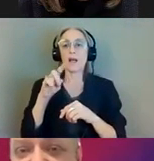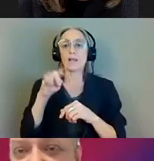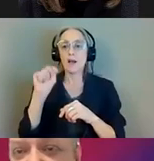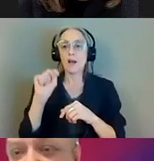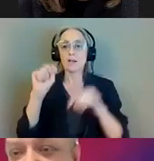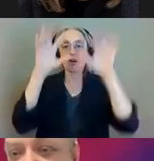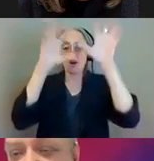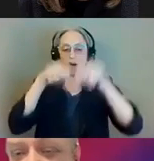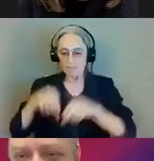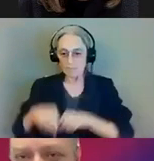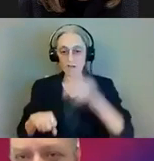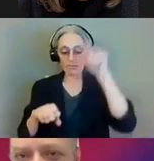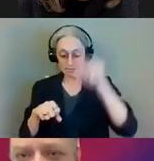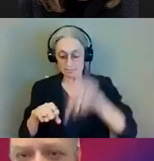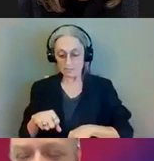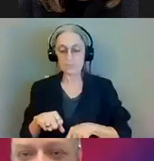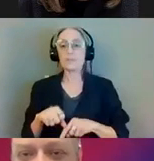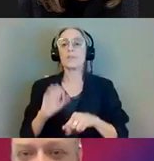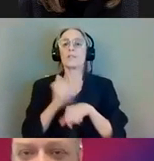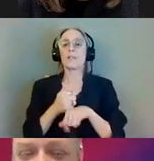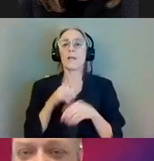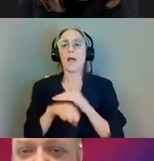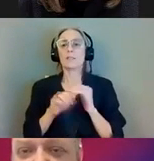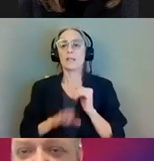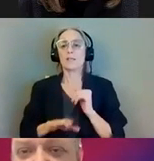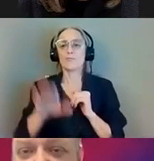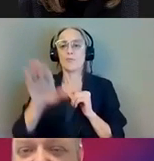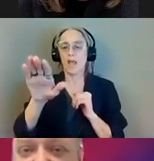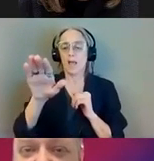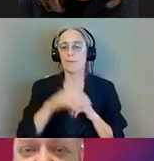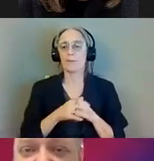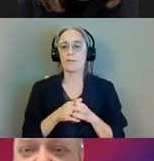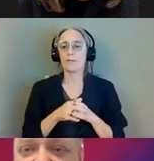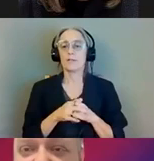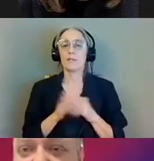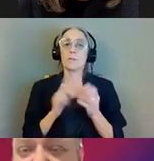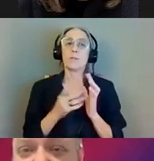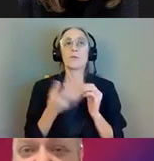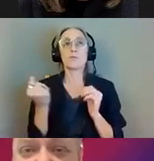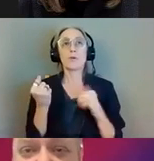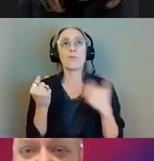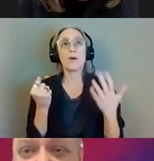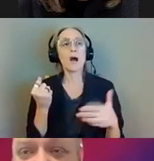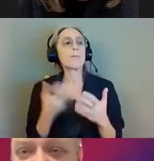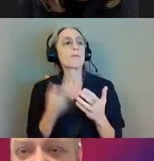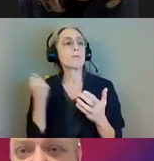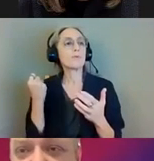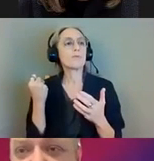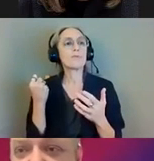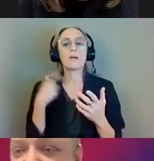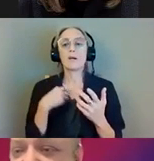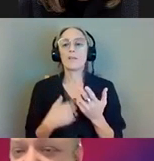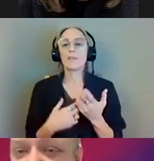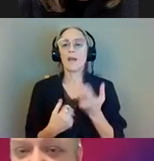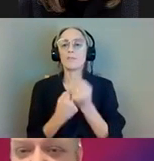access ramps which are in a short sense removing removing the existing retaining walls behind the curb to allow